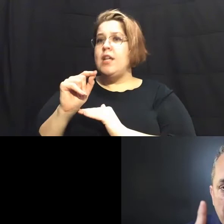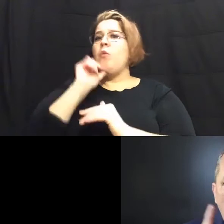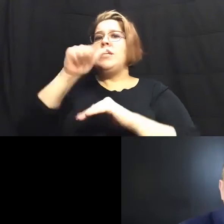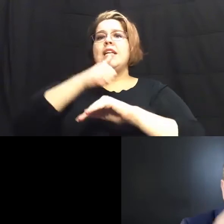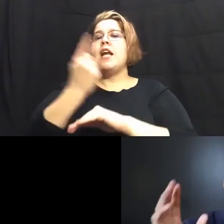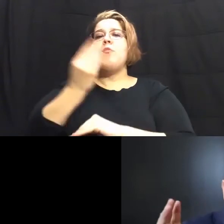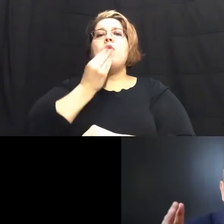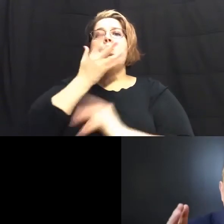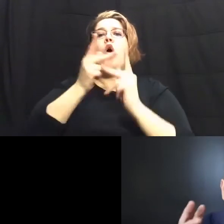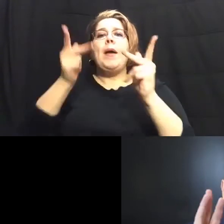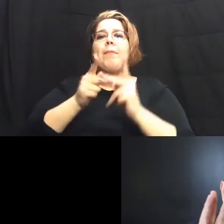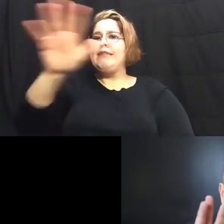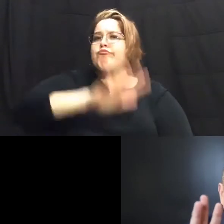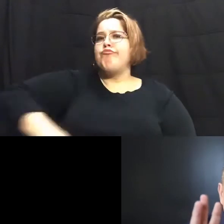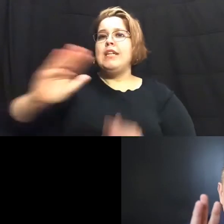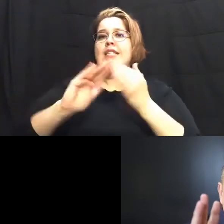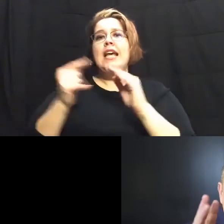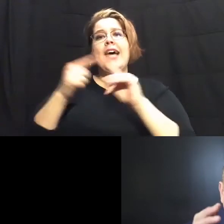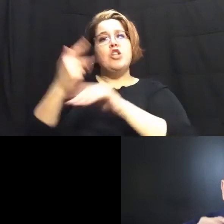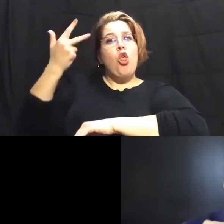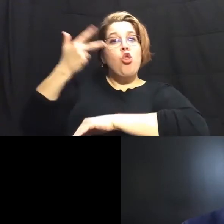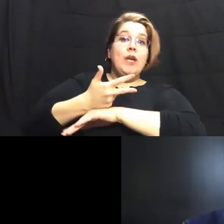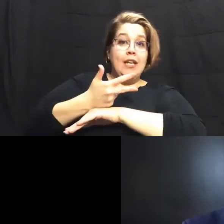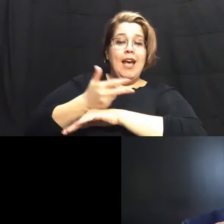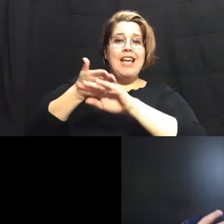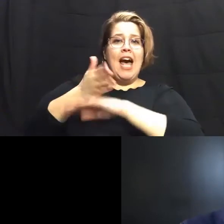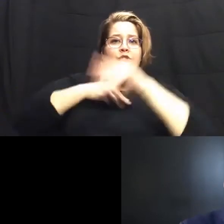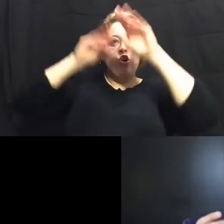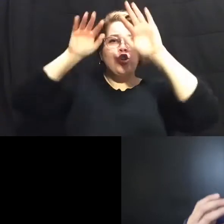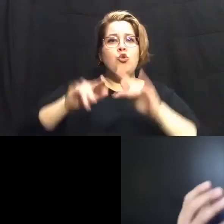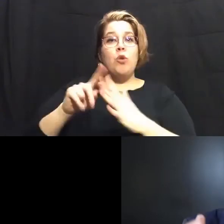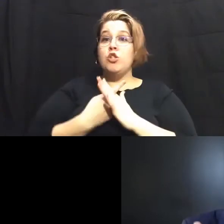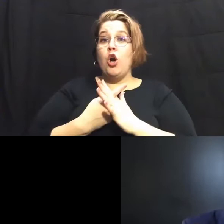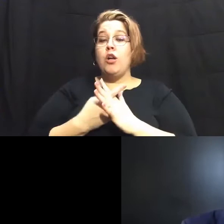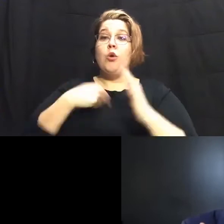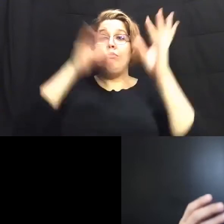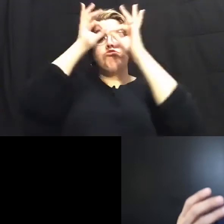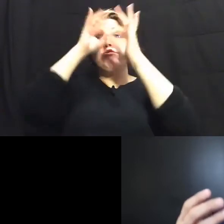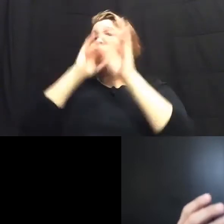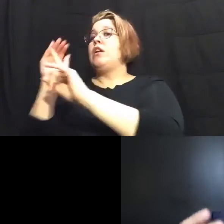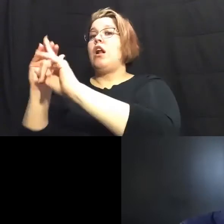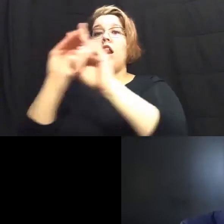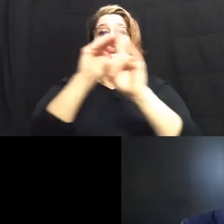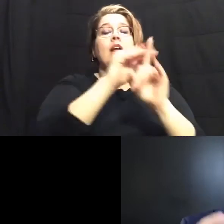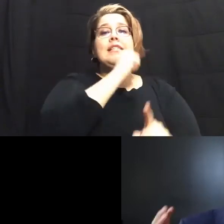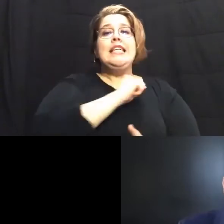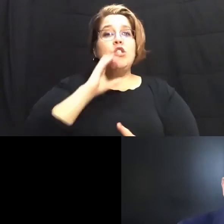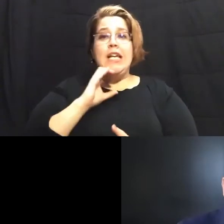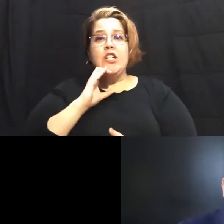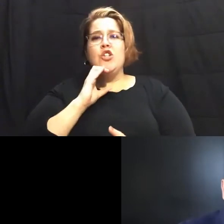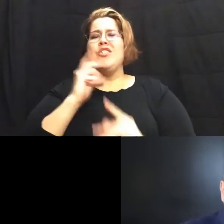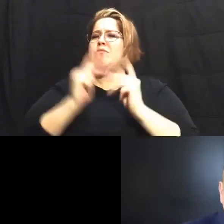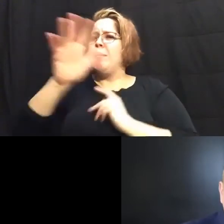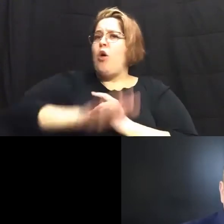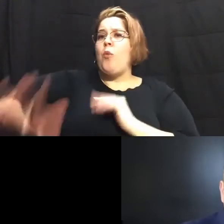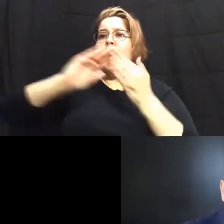across the entire city until three days into the storm we didn't know we didn't notify our seniors there are residents all across the city